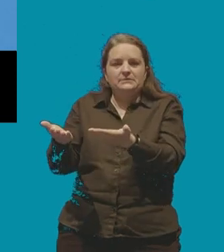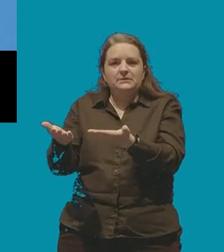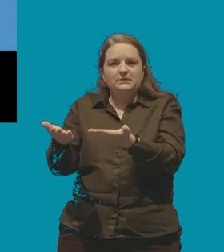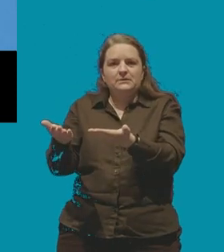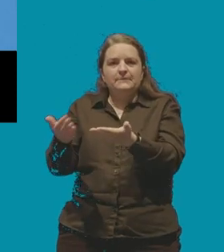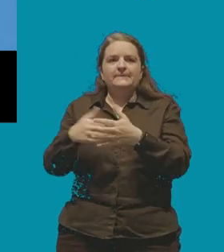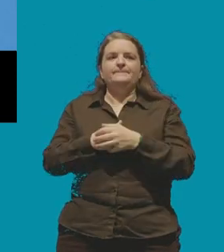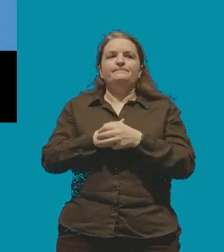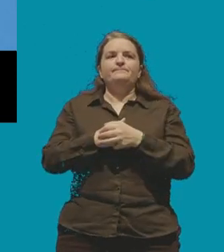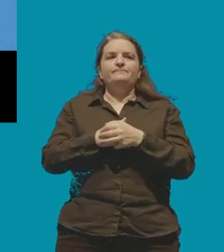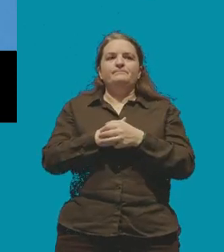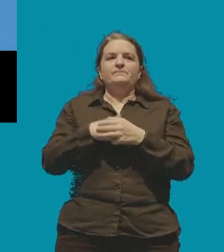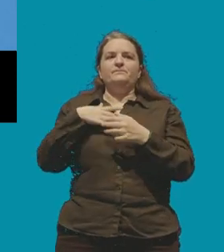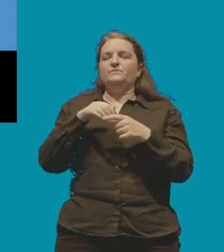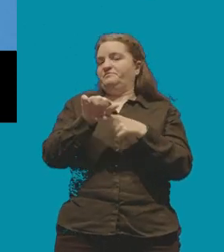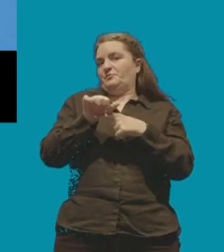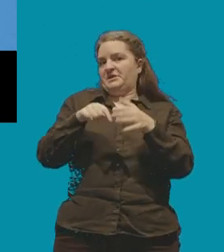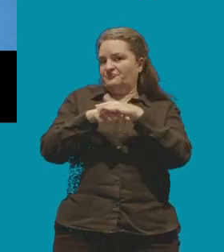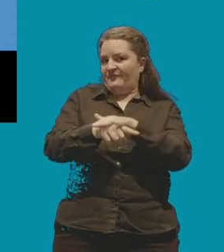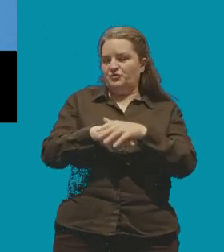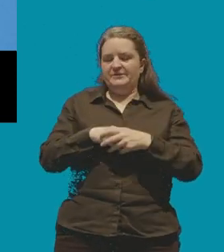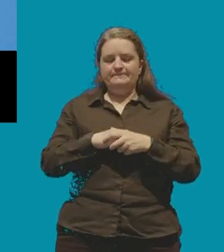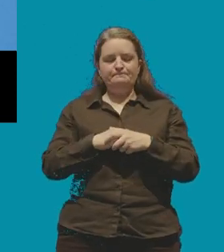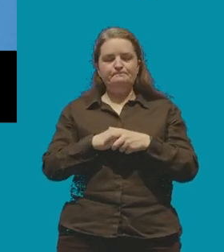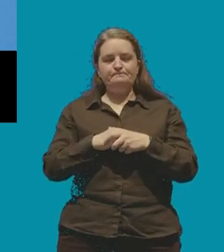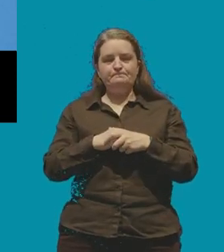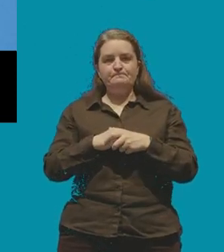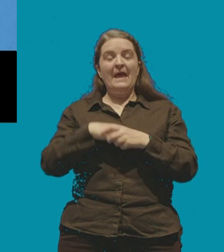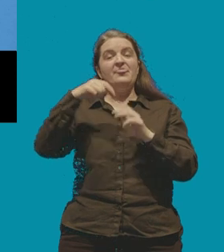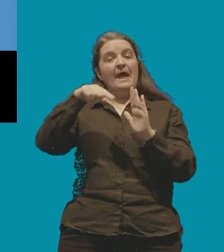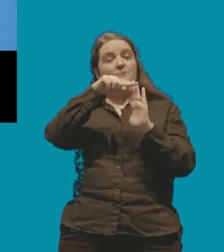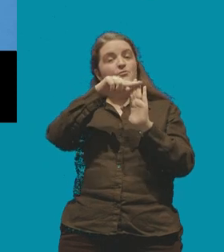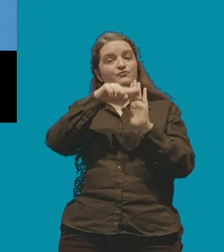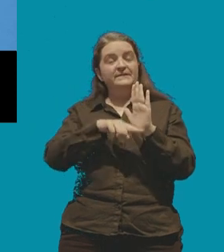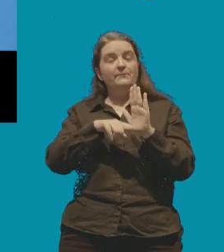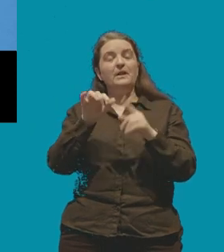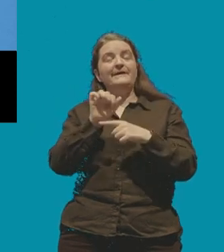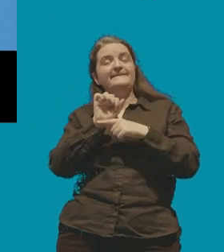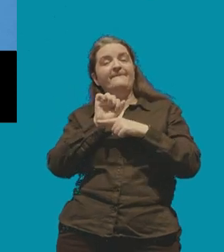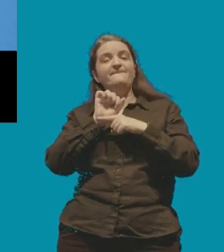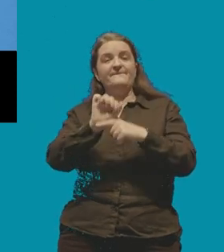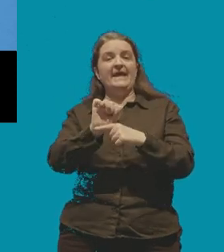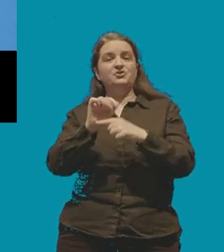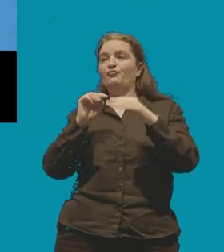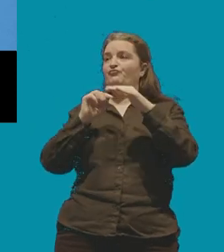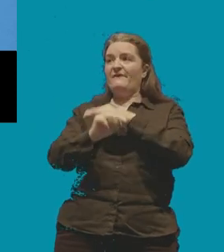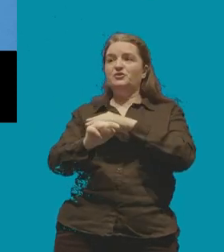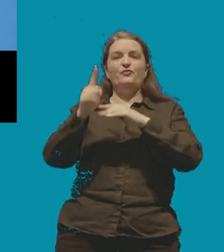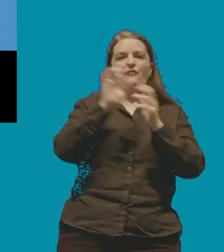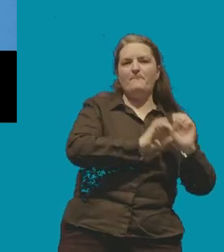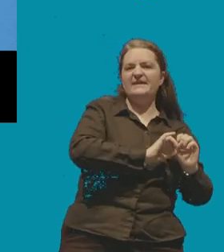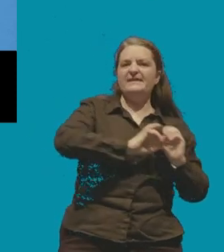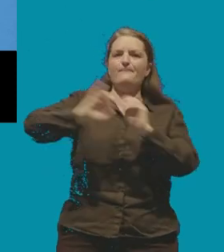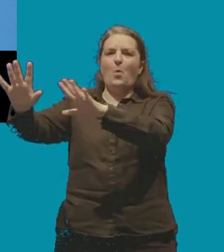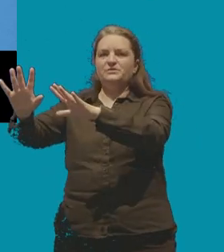we had this posh high court you would pronounce it properly this is the principle that defends refugees from being deported